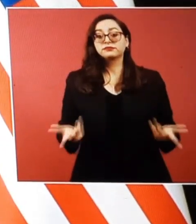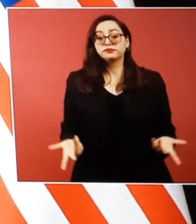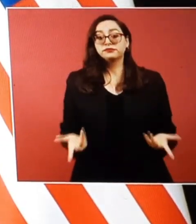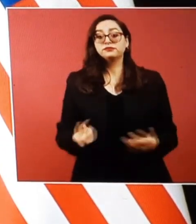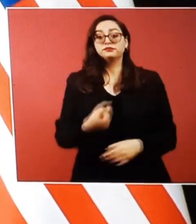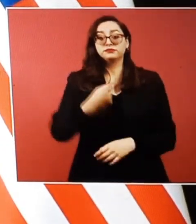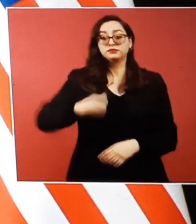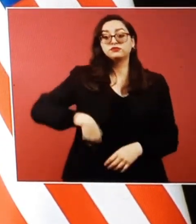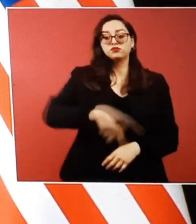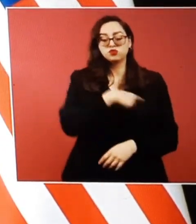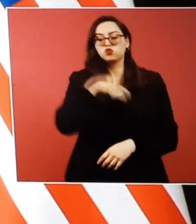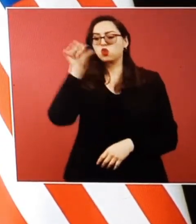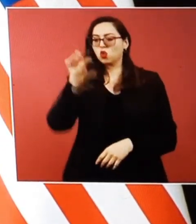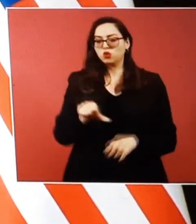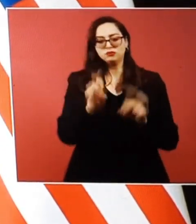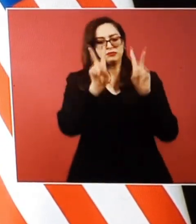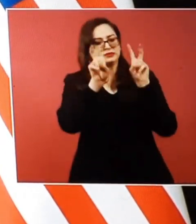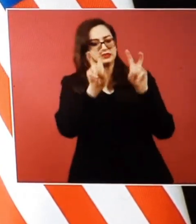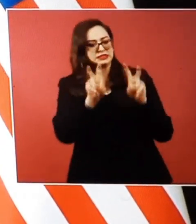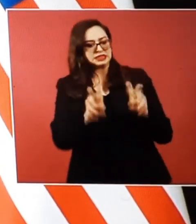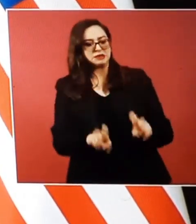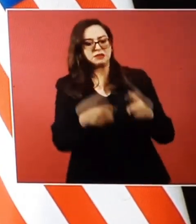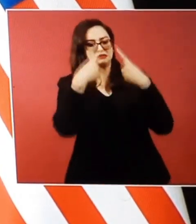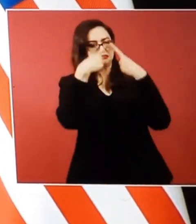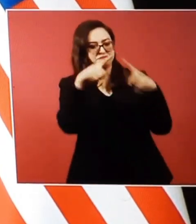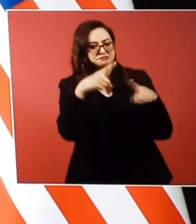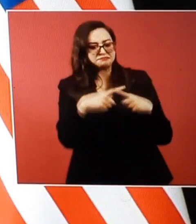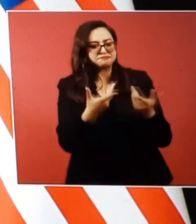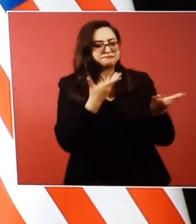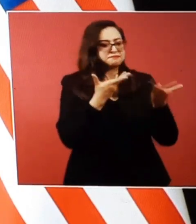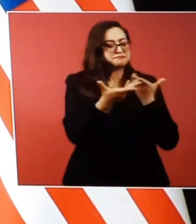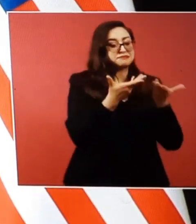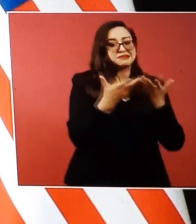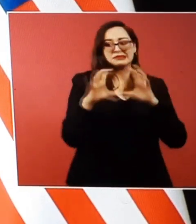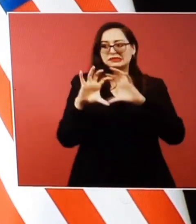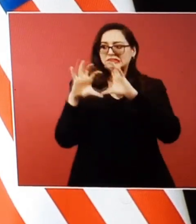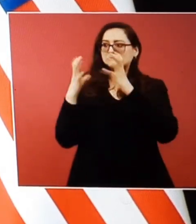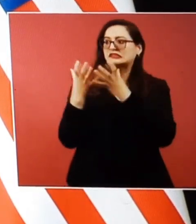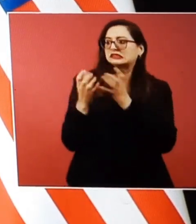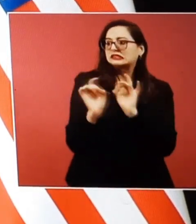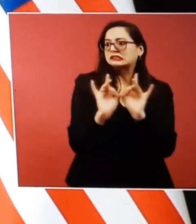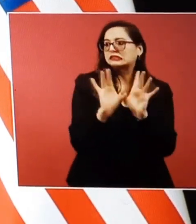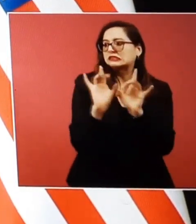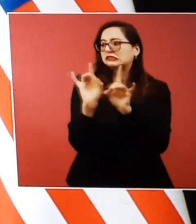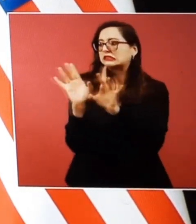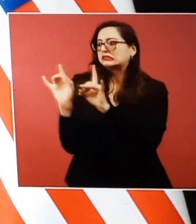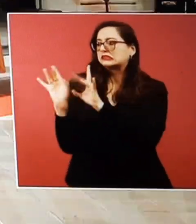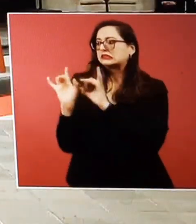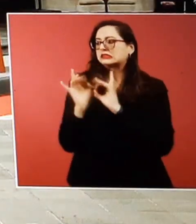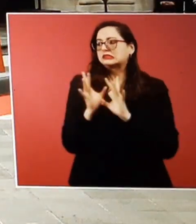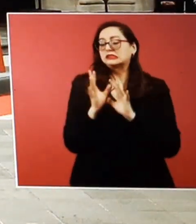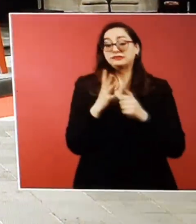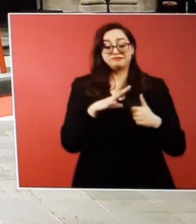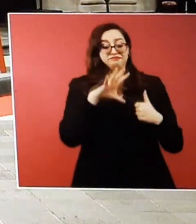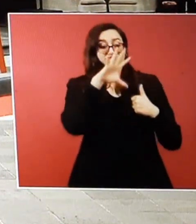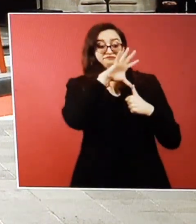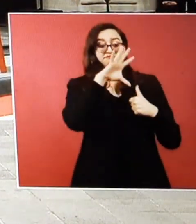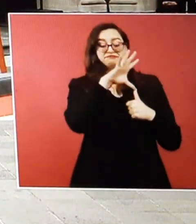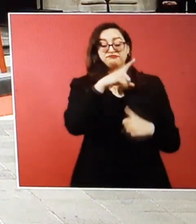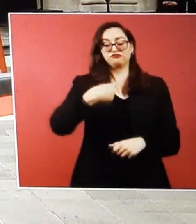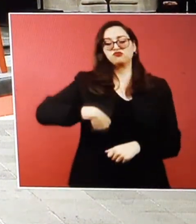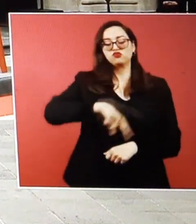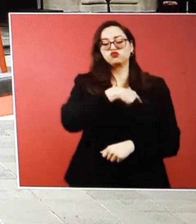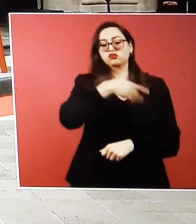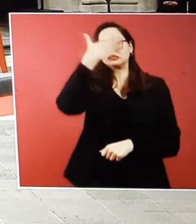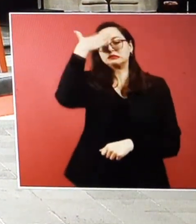lot going on in the world right now. And as North American leaders, we recognize the roles our countries play in being a